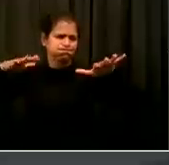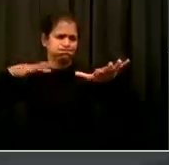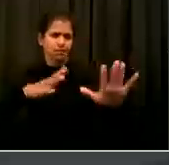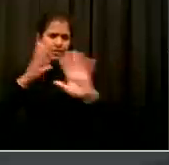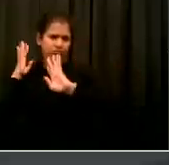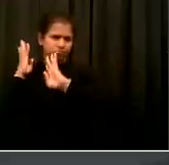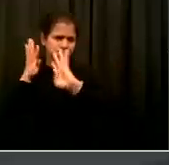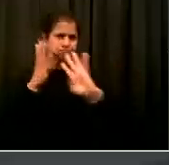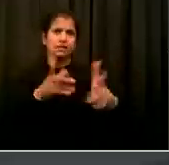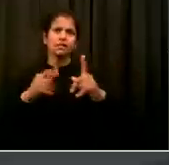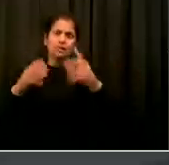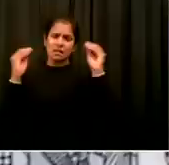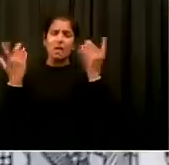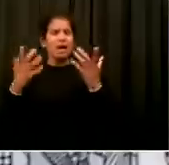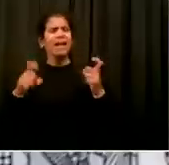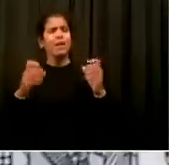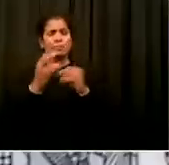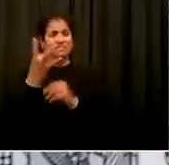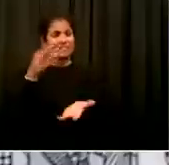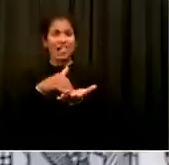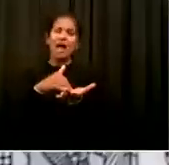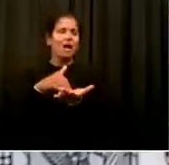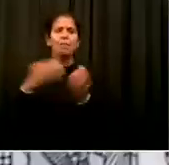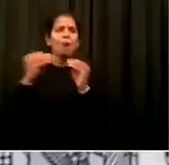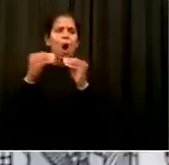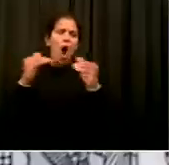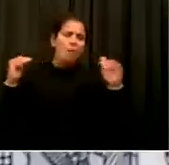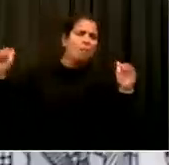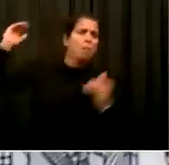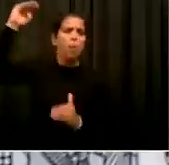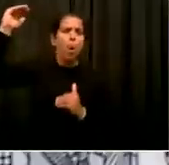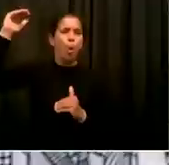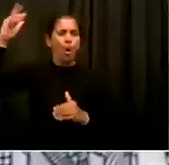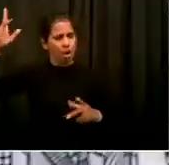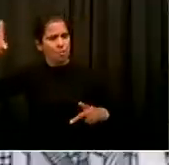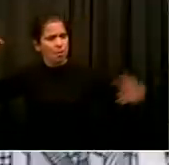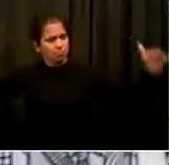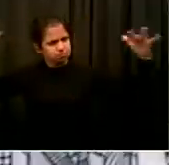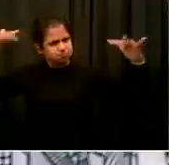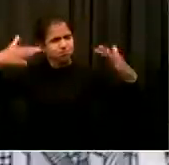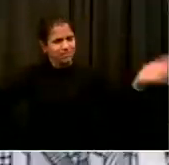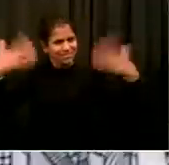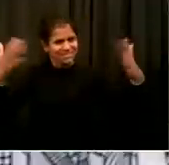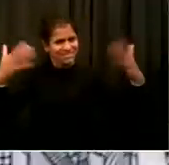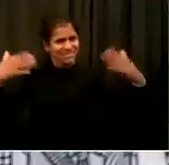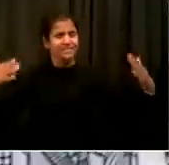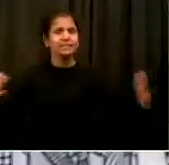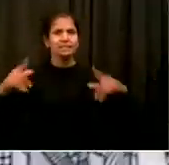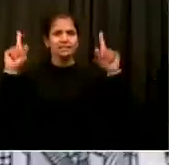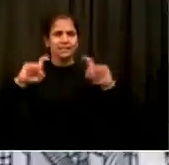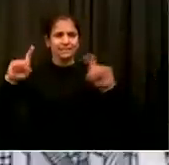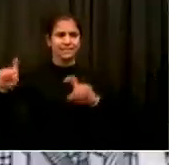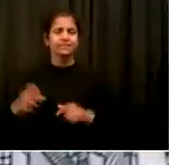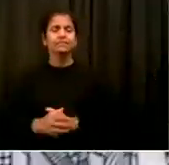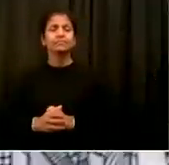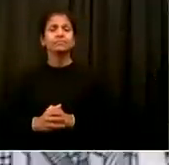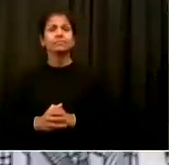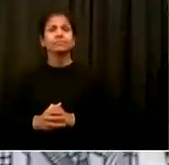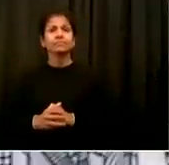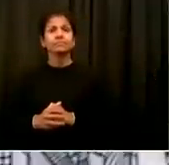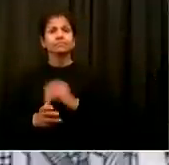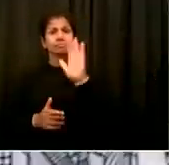And thanks to everyone at Test and Trace, because your devotion to making sure that people get testing is just wonderful. And everyone, again,